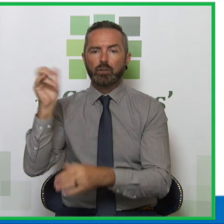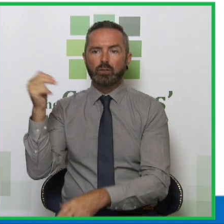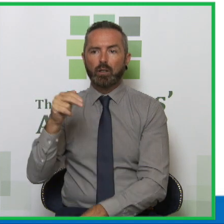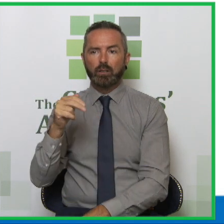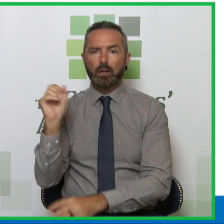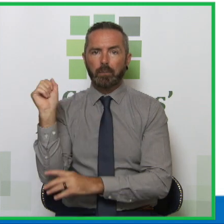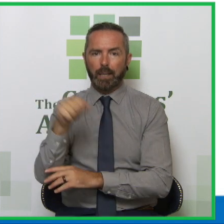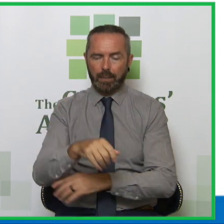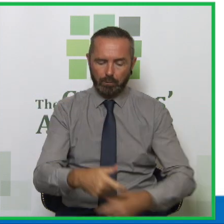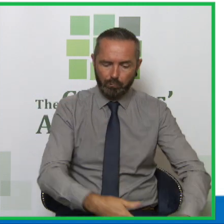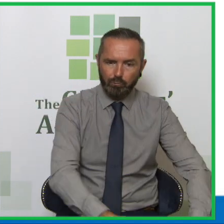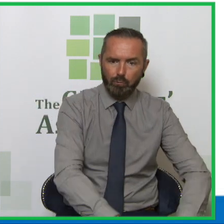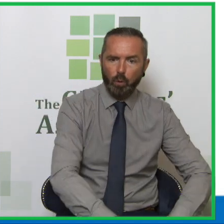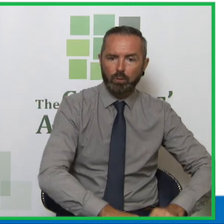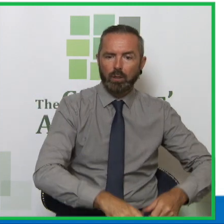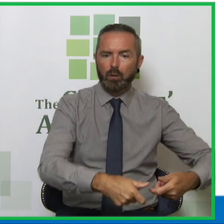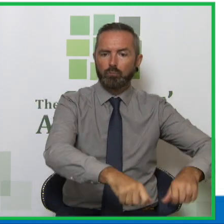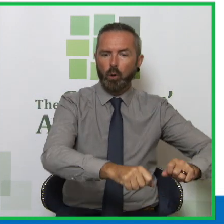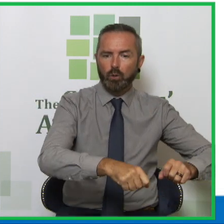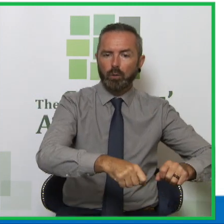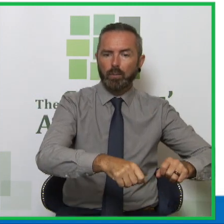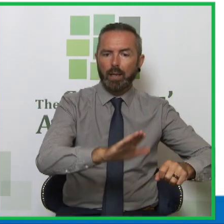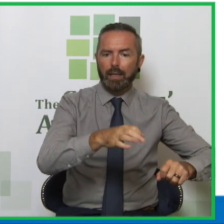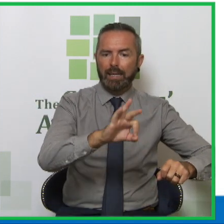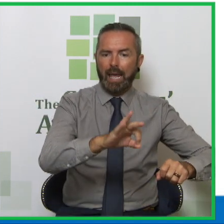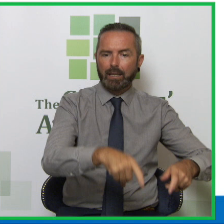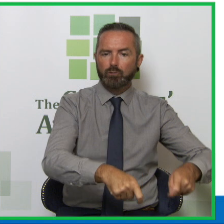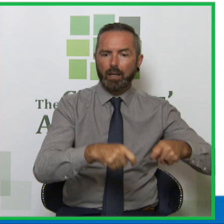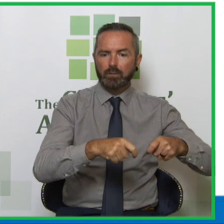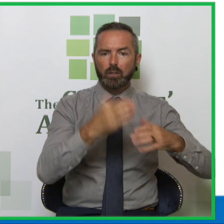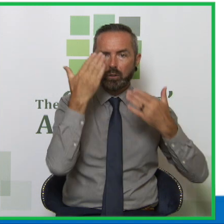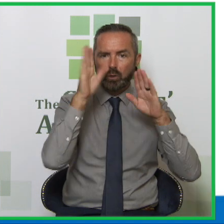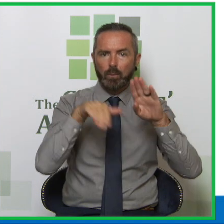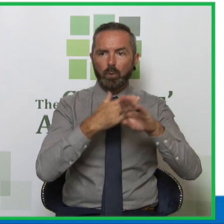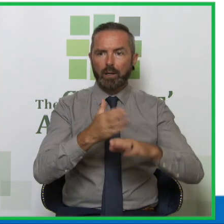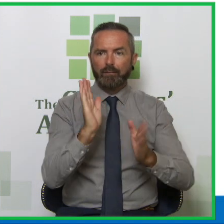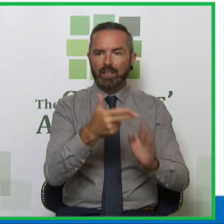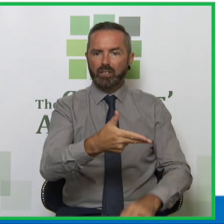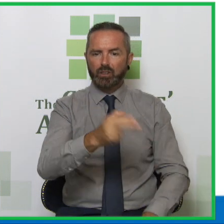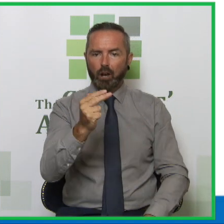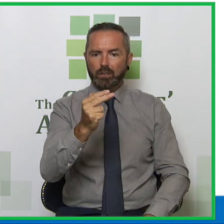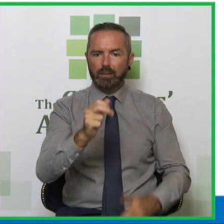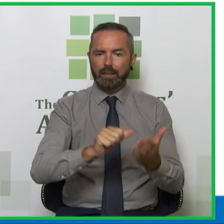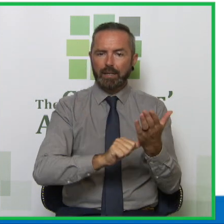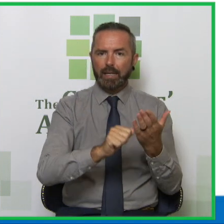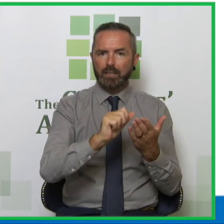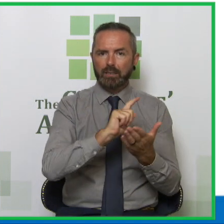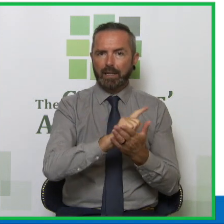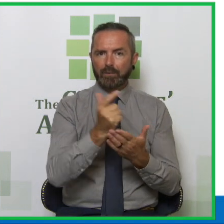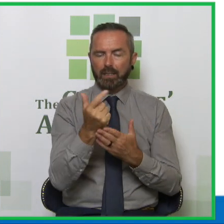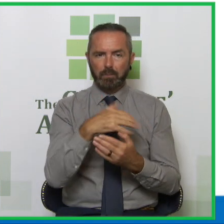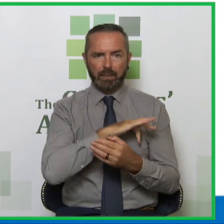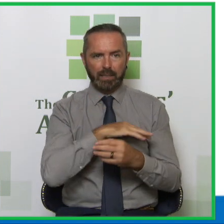rolled up his trouser leg. I'm going what's happening here to show me where he was shot when he was 17. I'm a researcher